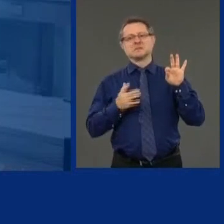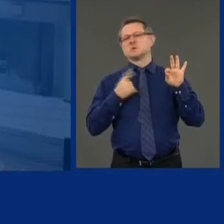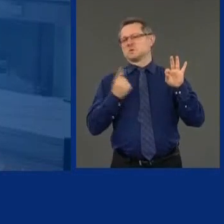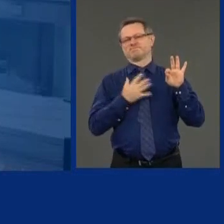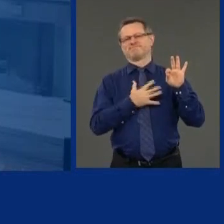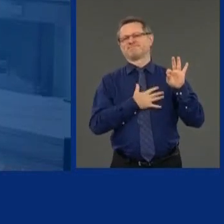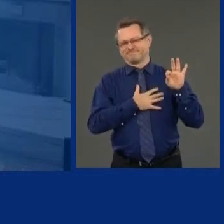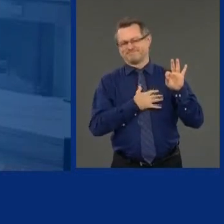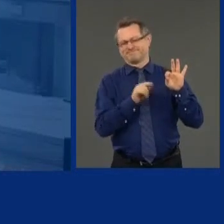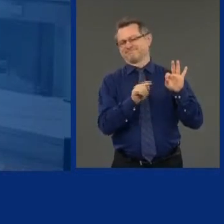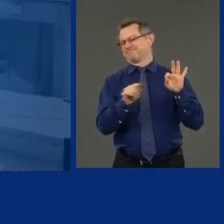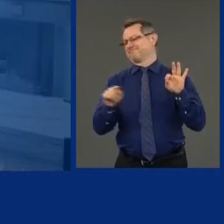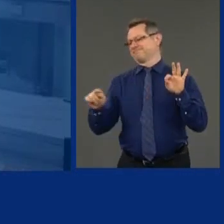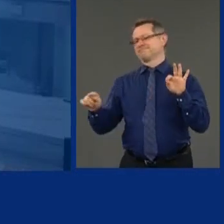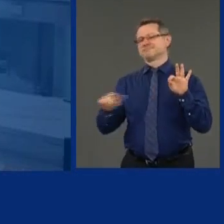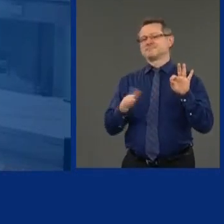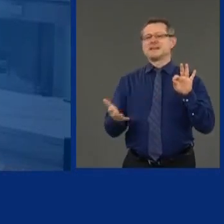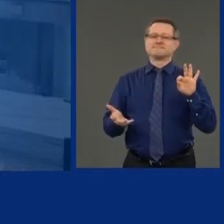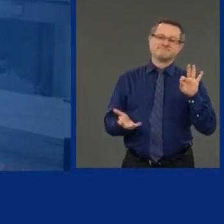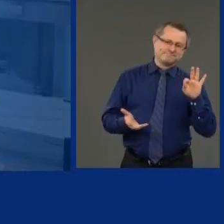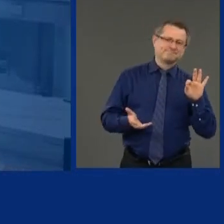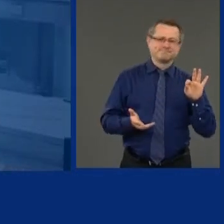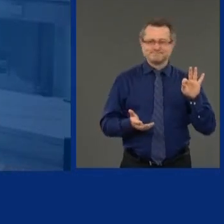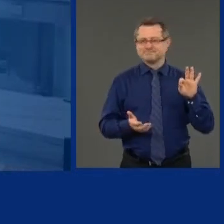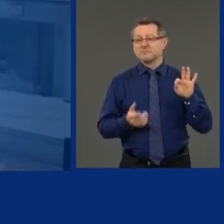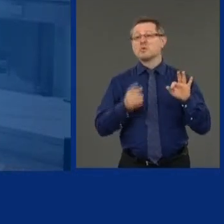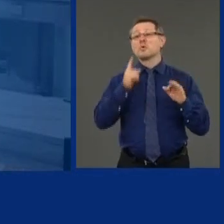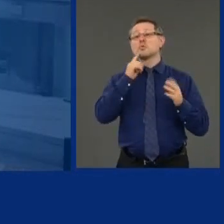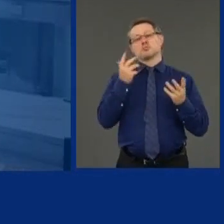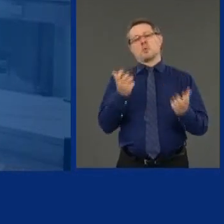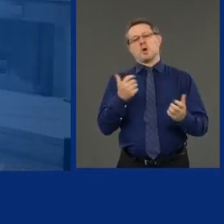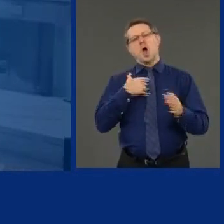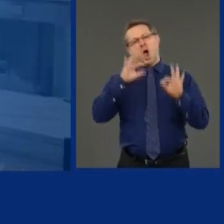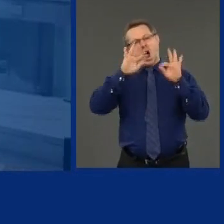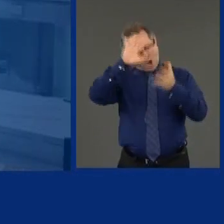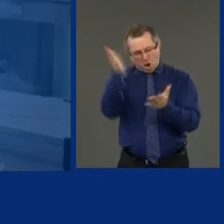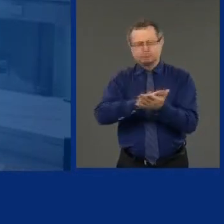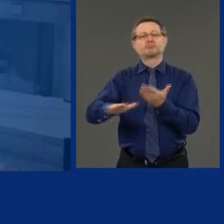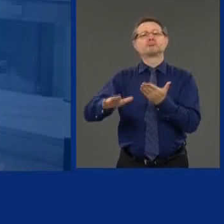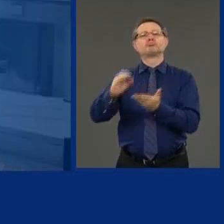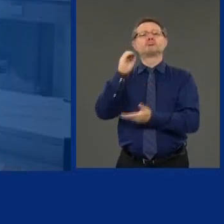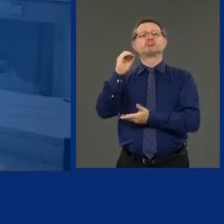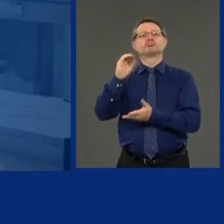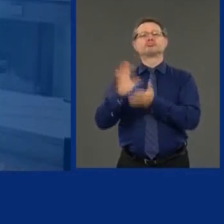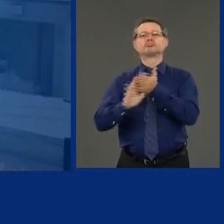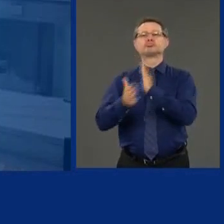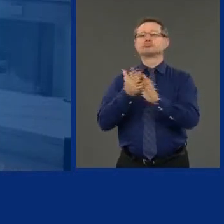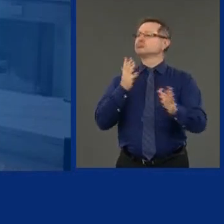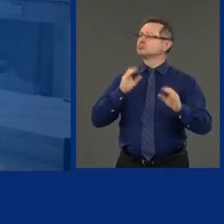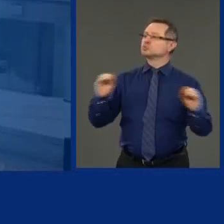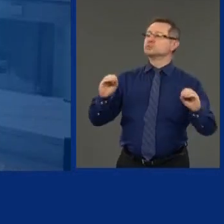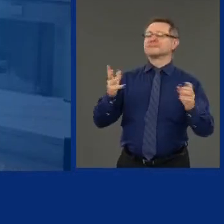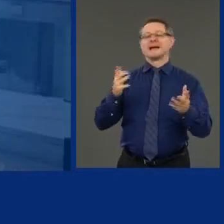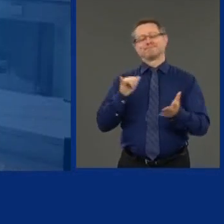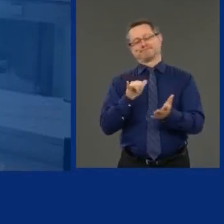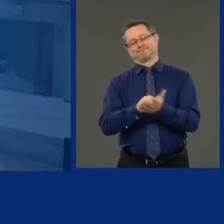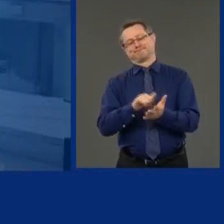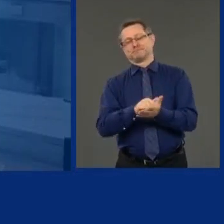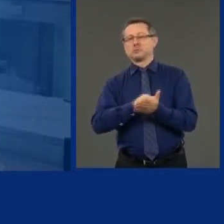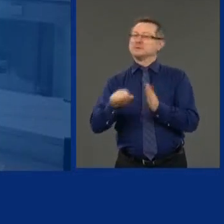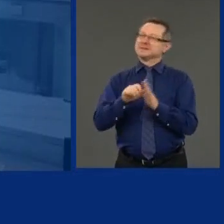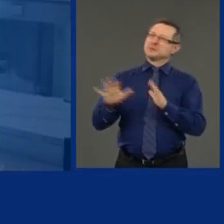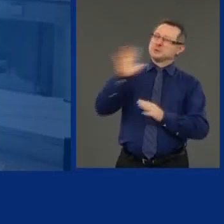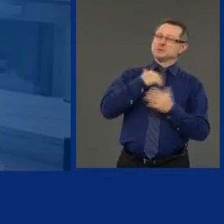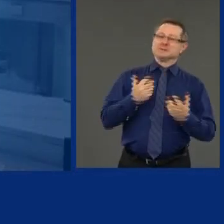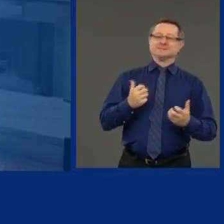We want to get to a point where nobody dies in the state of New York, as impossible as that would be. But our thoughts and